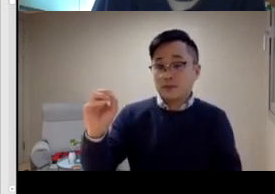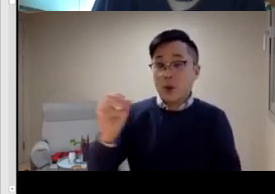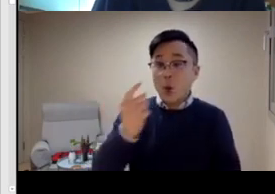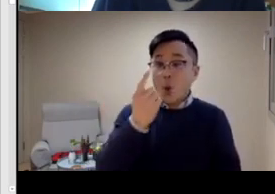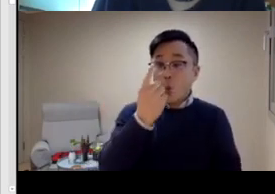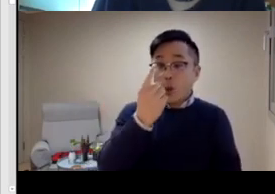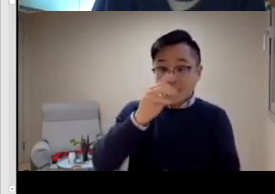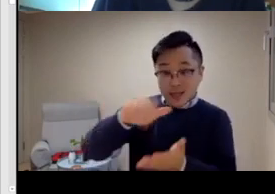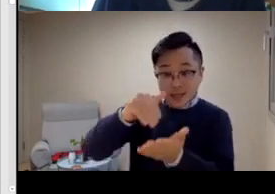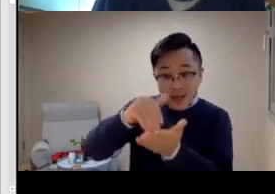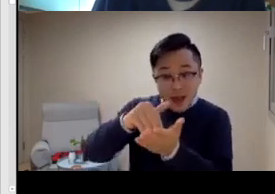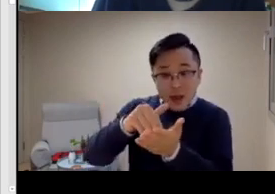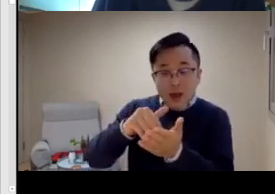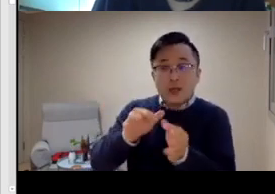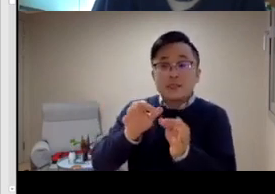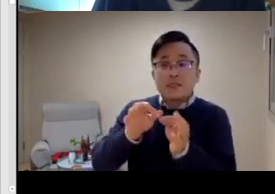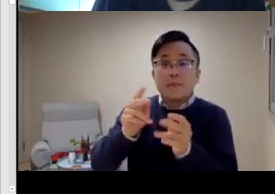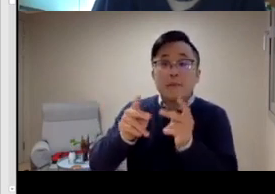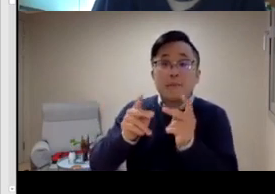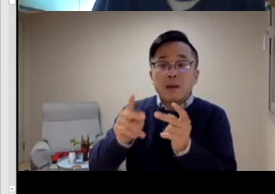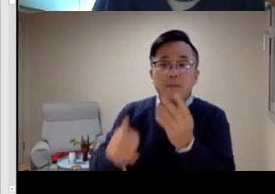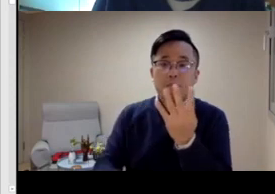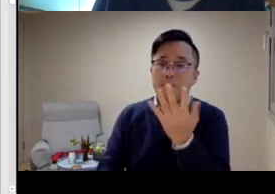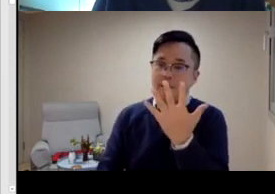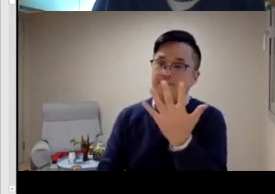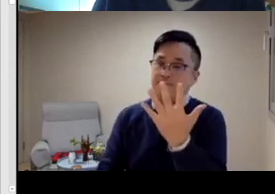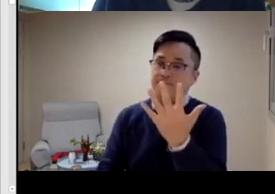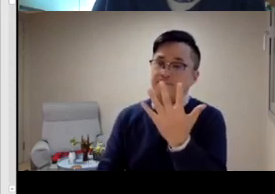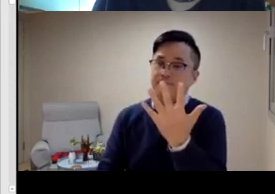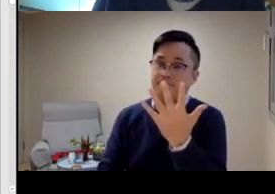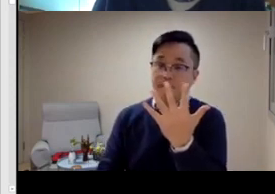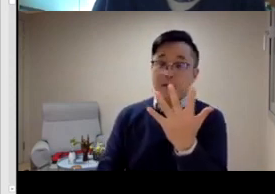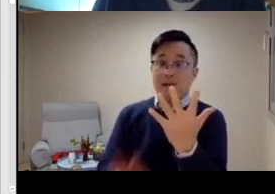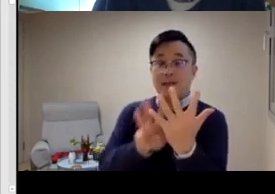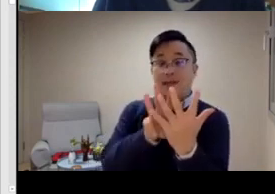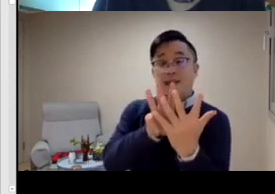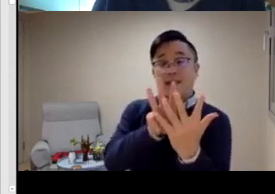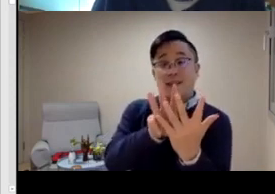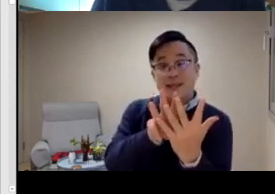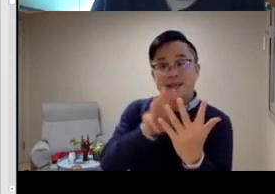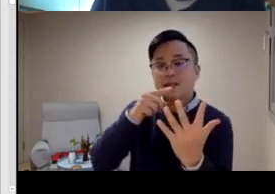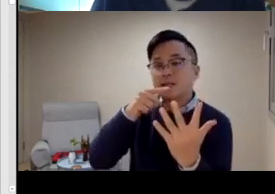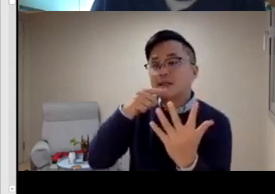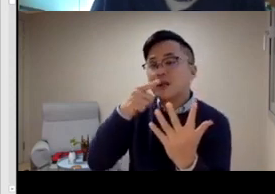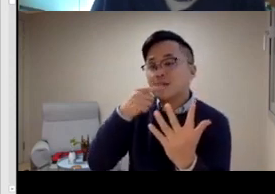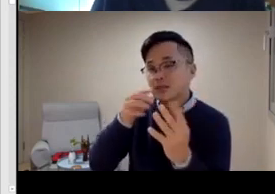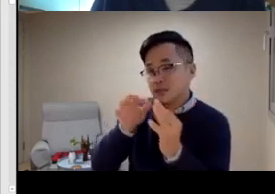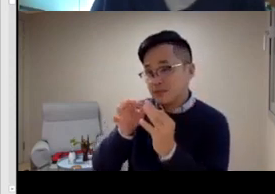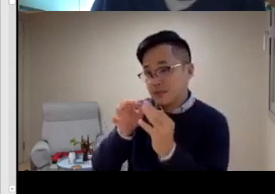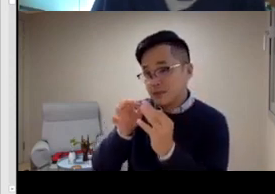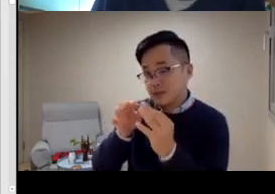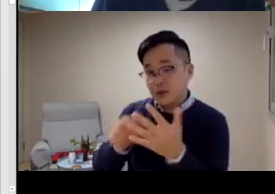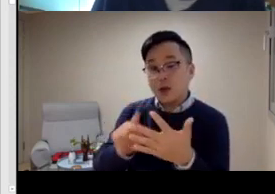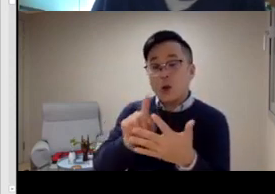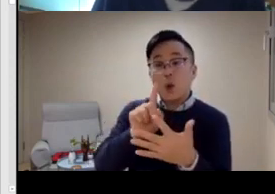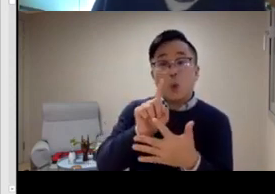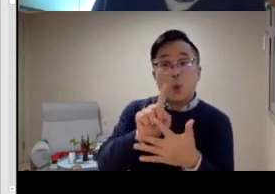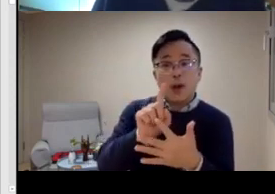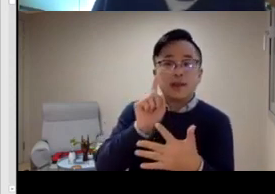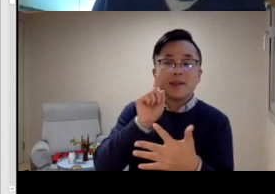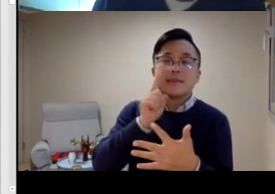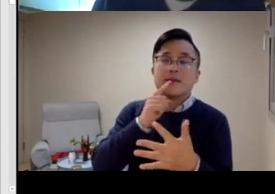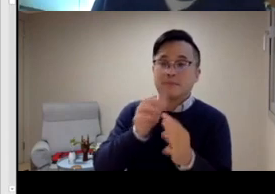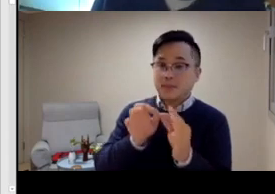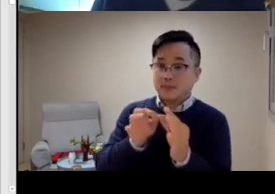excellent network. We have 220 centers throughout the country. And in each center, there are at least five people.